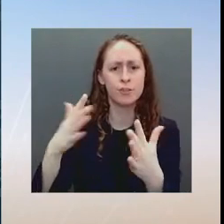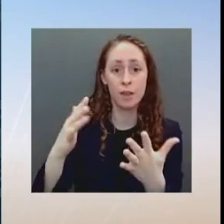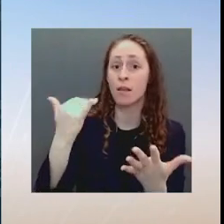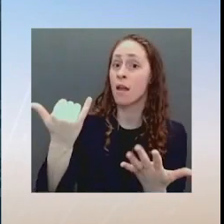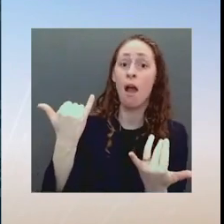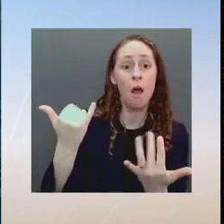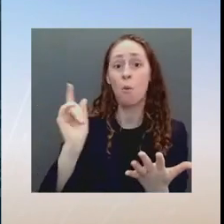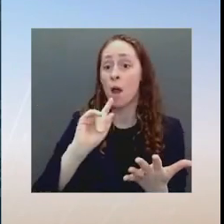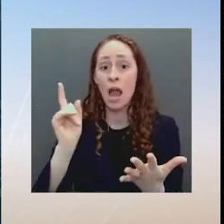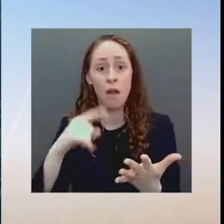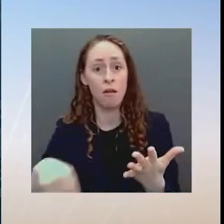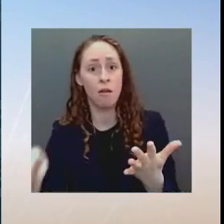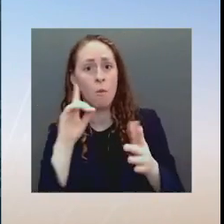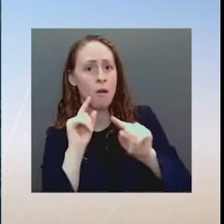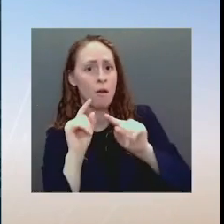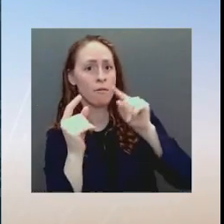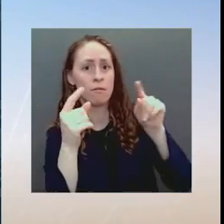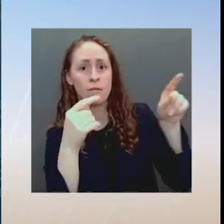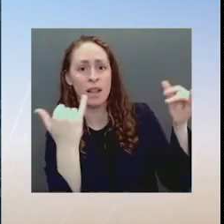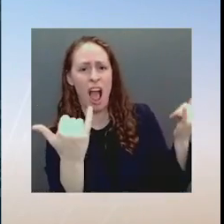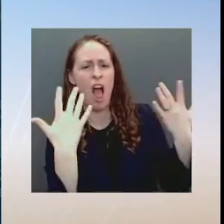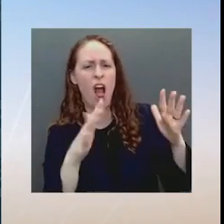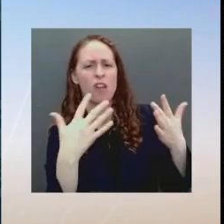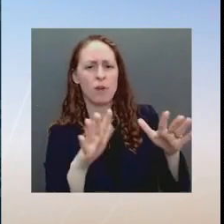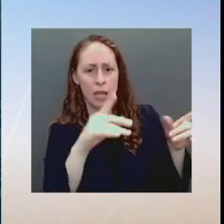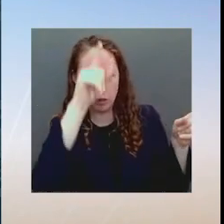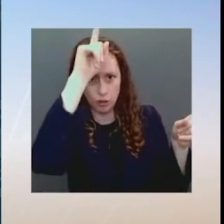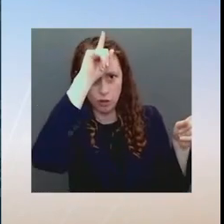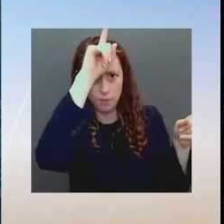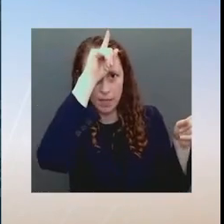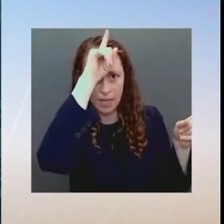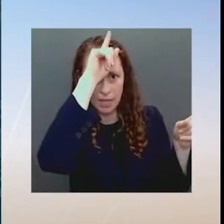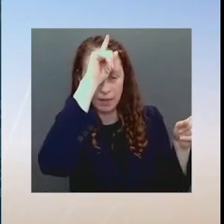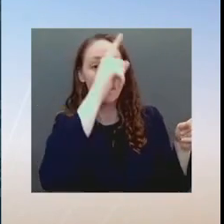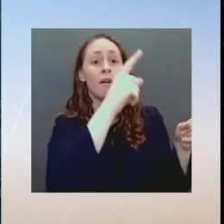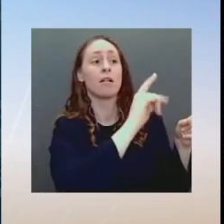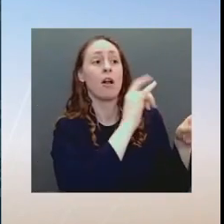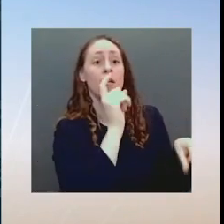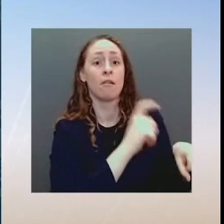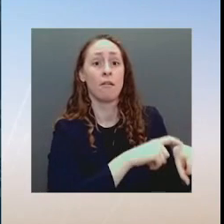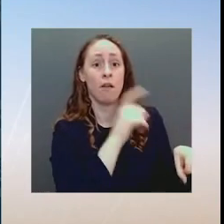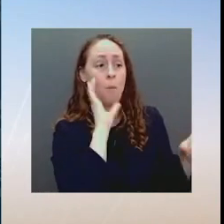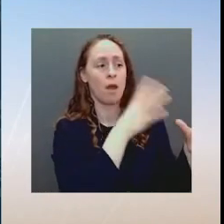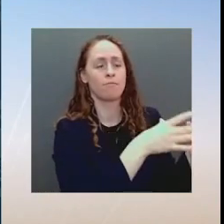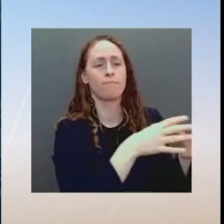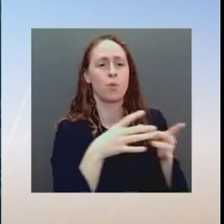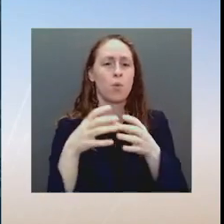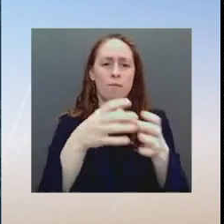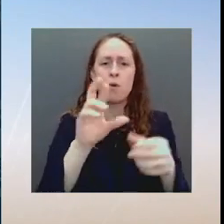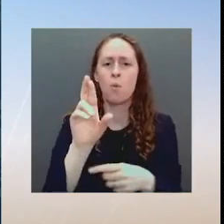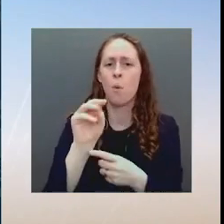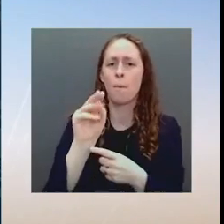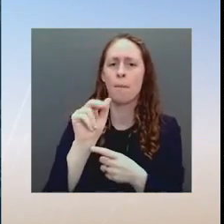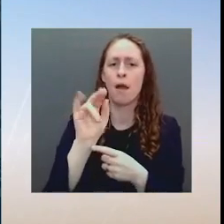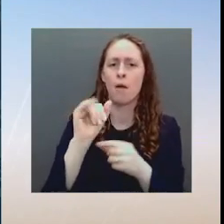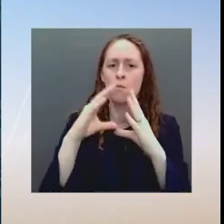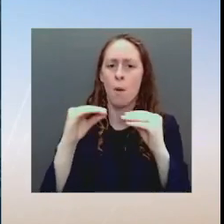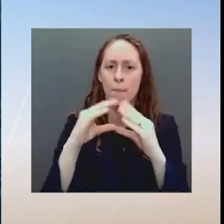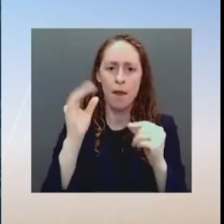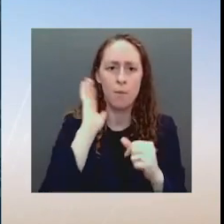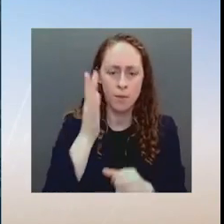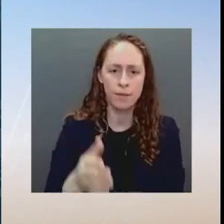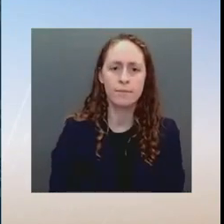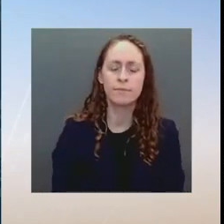about that. And so anyway, we're looking at, let's join back in here because I see she's talking about Romania. Let's see what she says. Second, we are moving 1